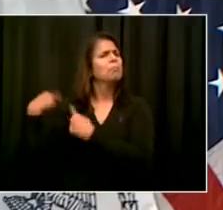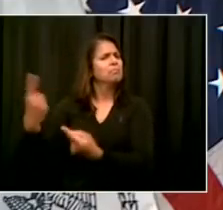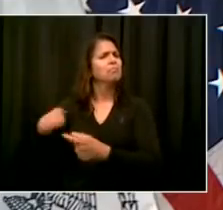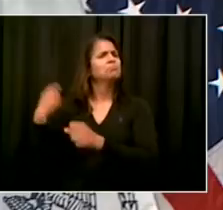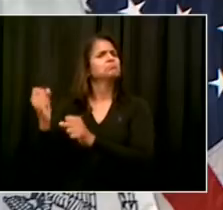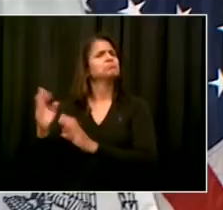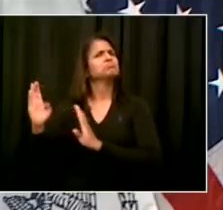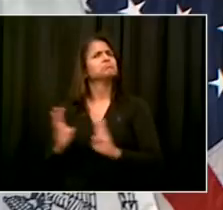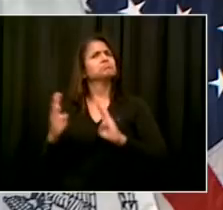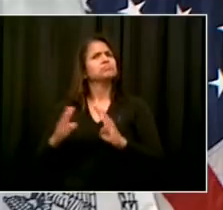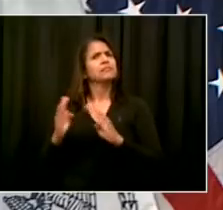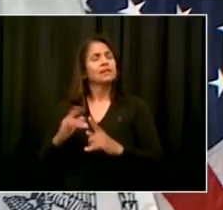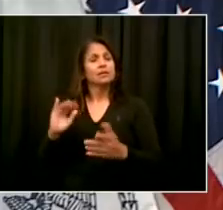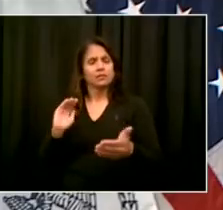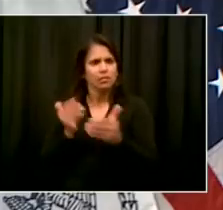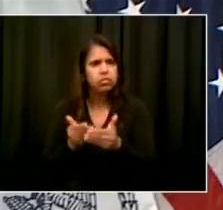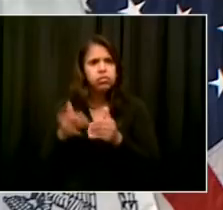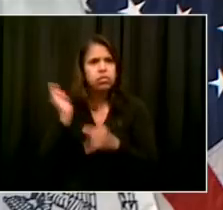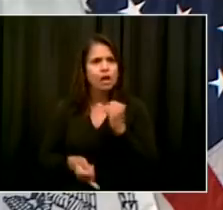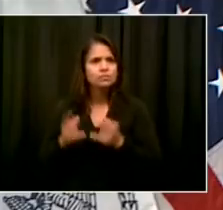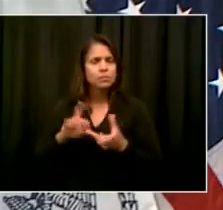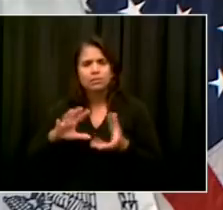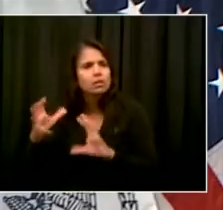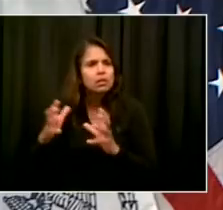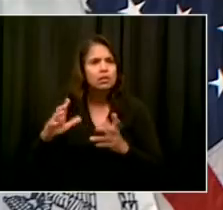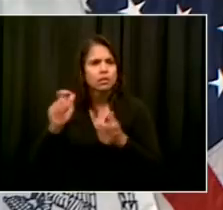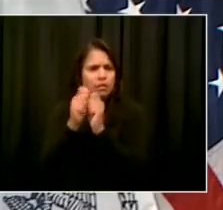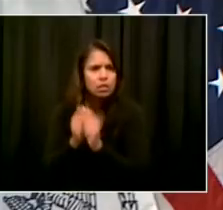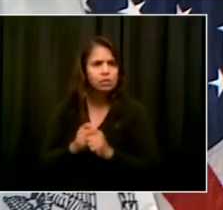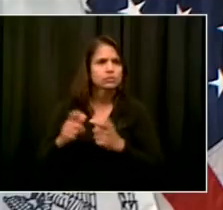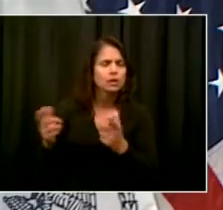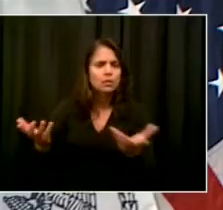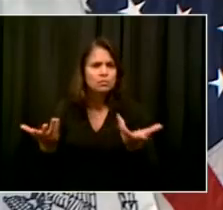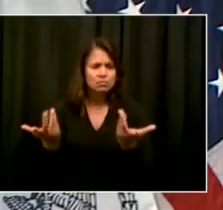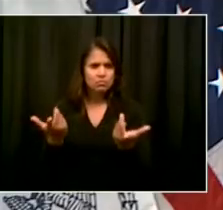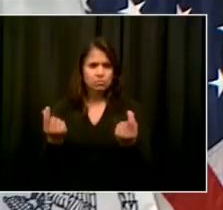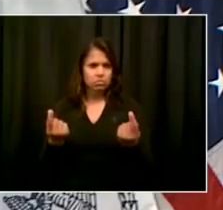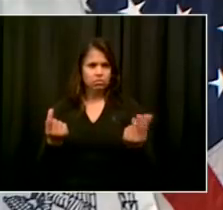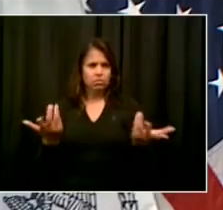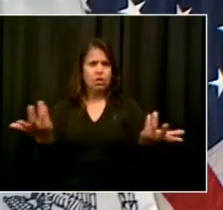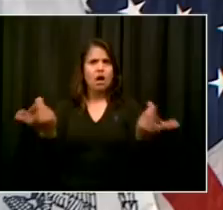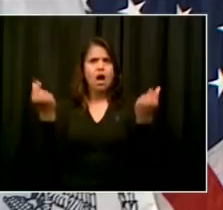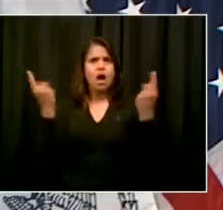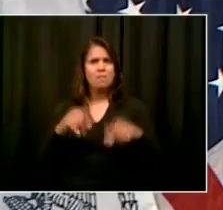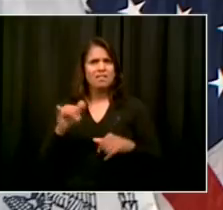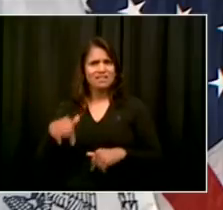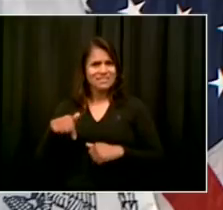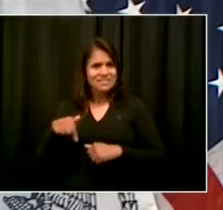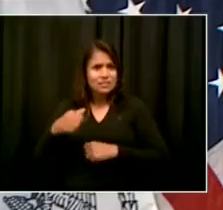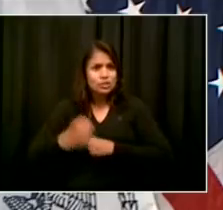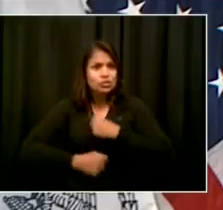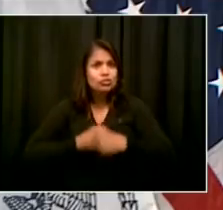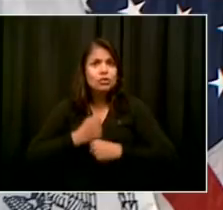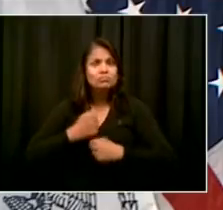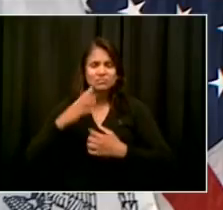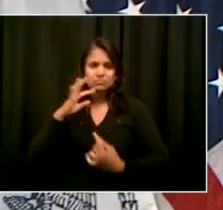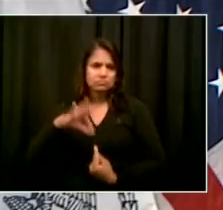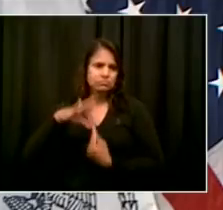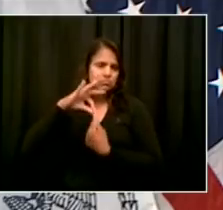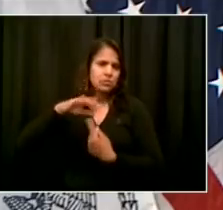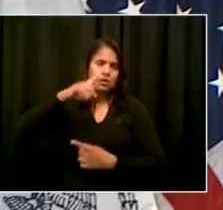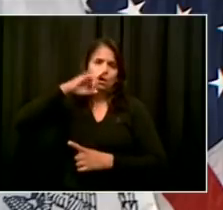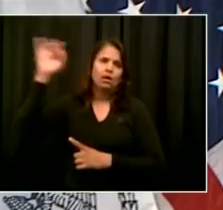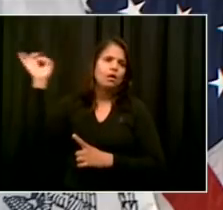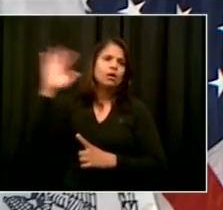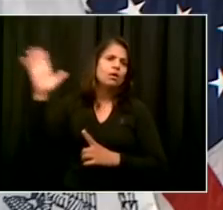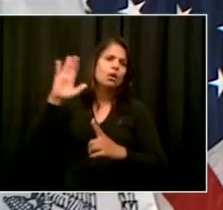This year, extraordinary effort has been undertaken to make sure that schools have what they need. It's never going